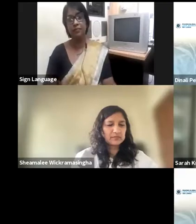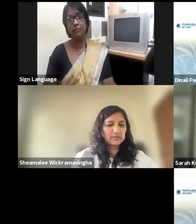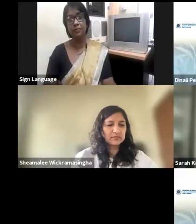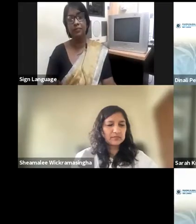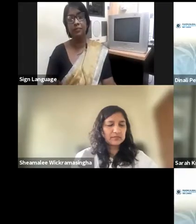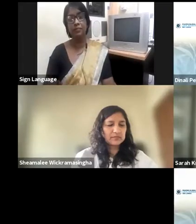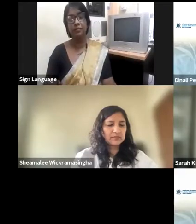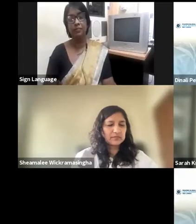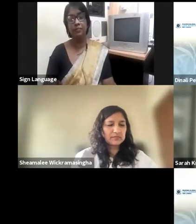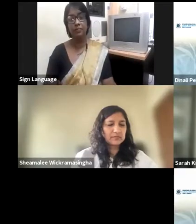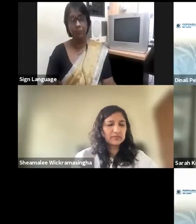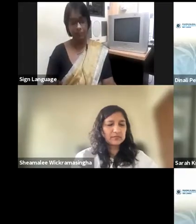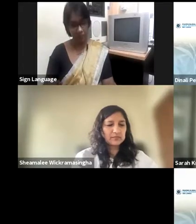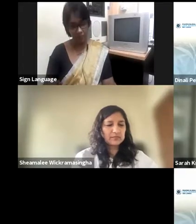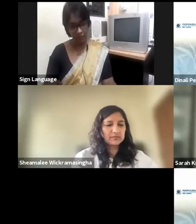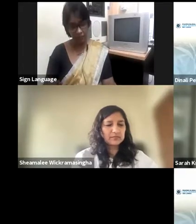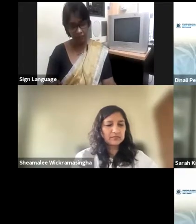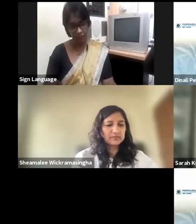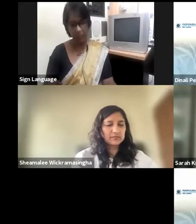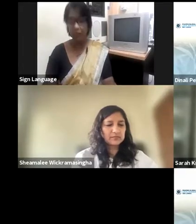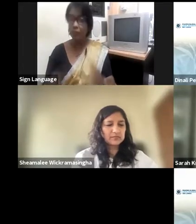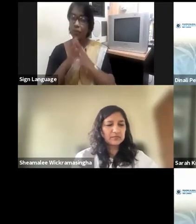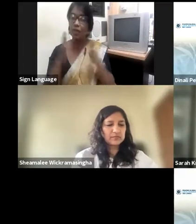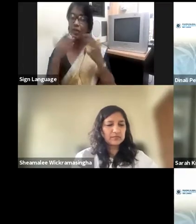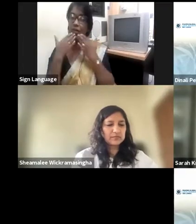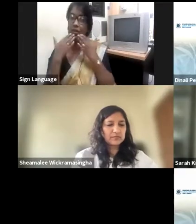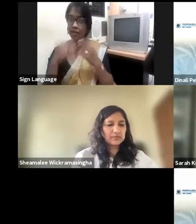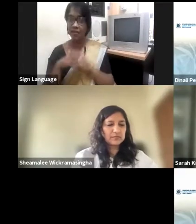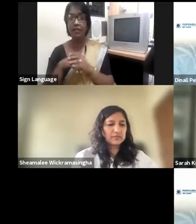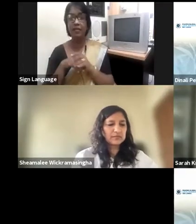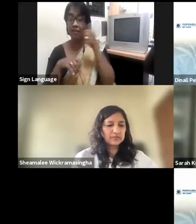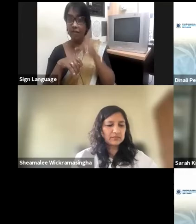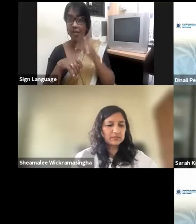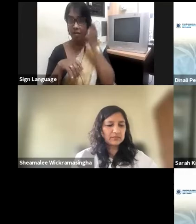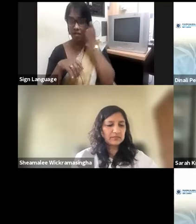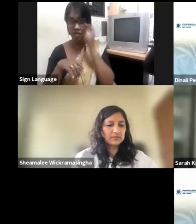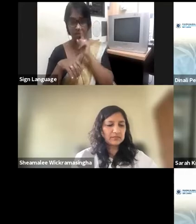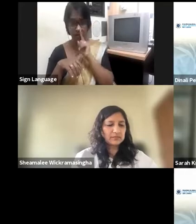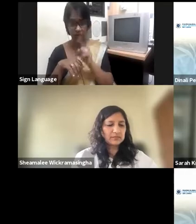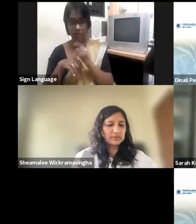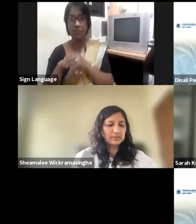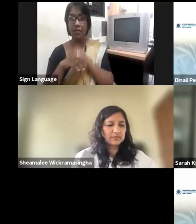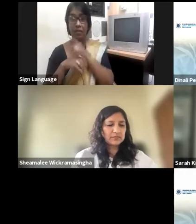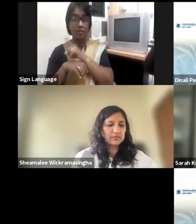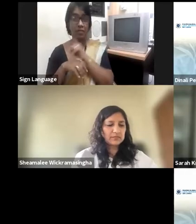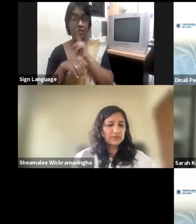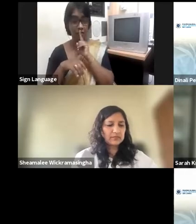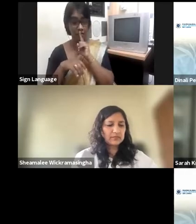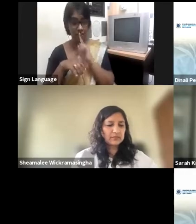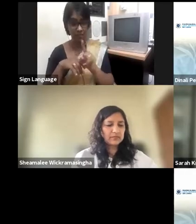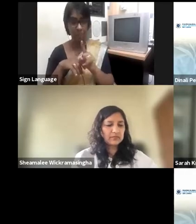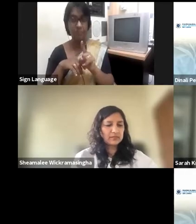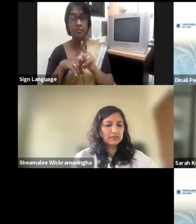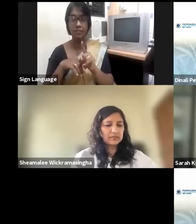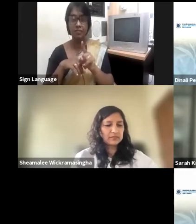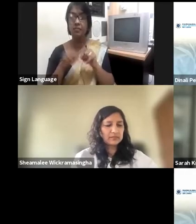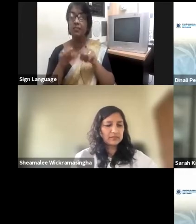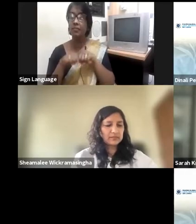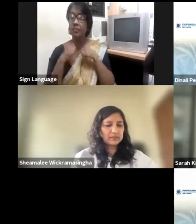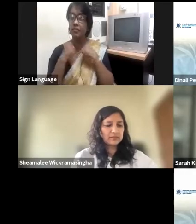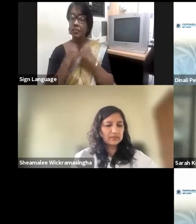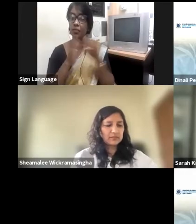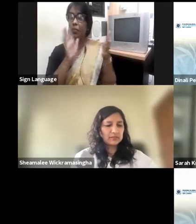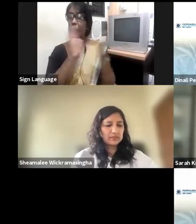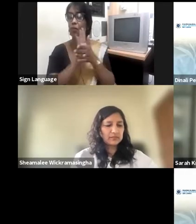Thank you, Hiran. And, you know, interesting point that you made, you spoke about organizations, companies will be wanting to have that one board